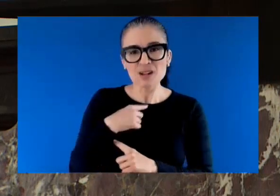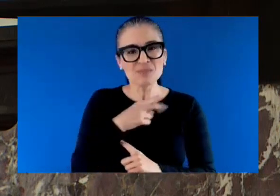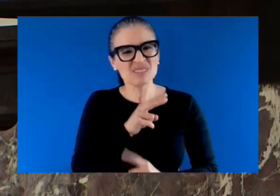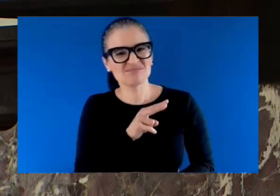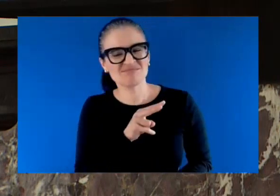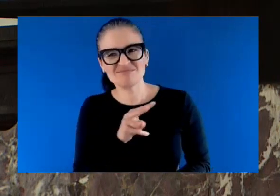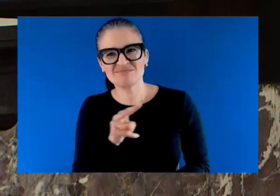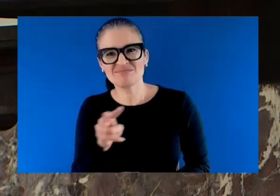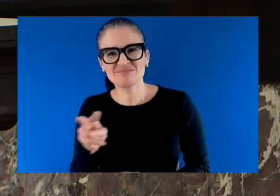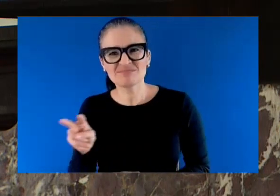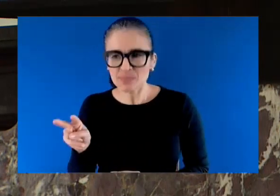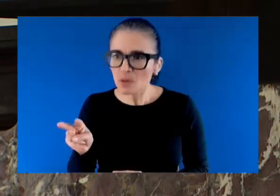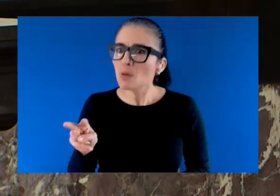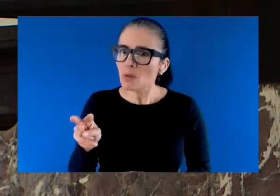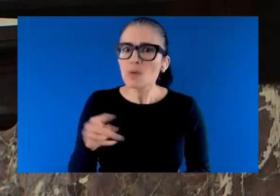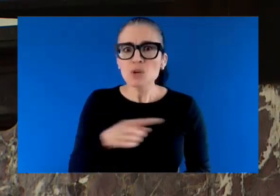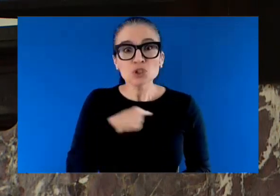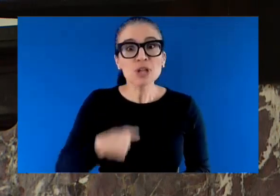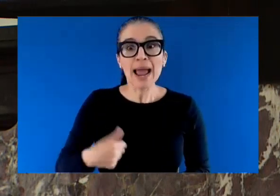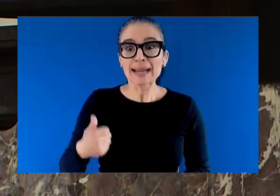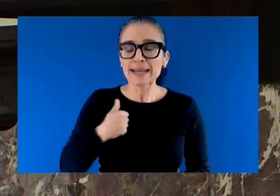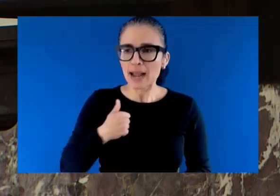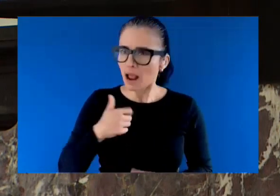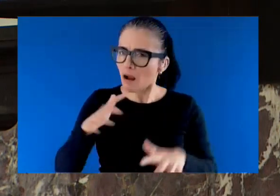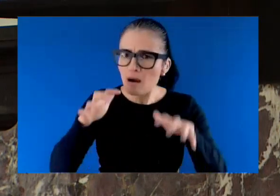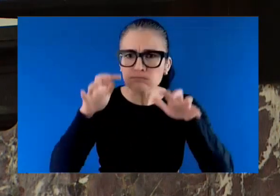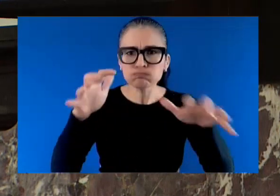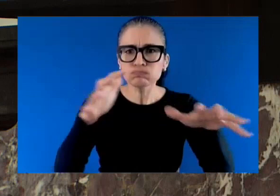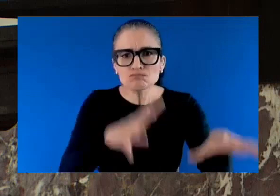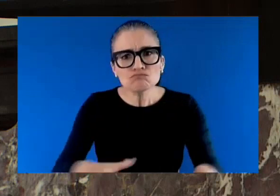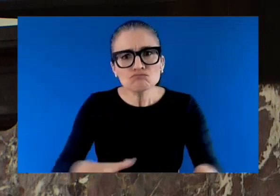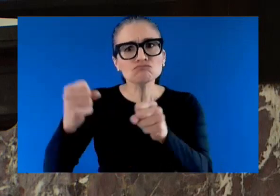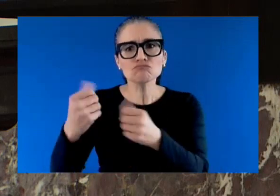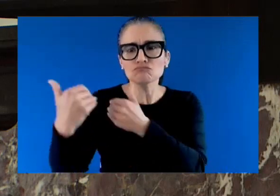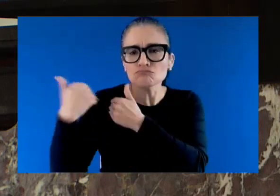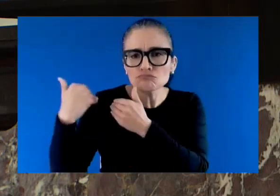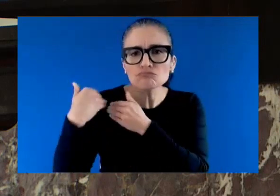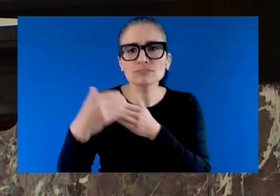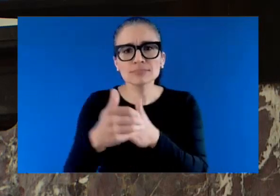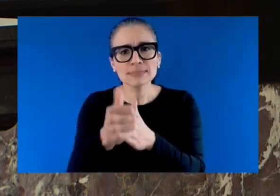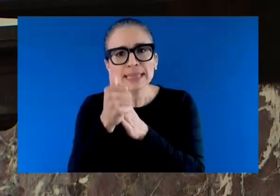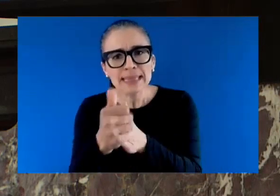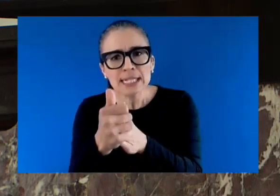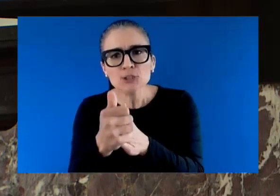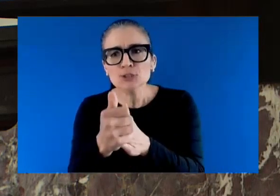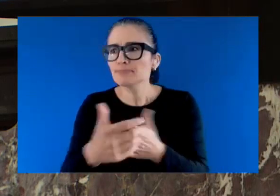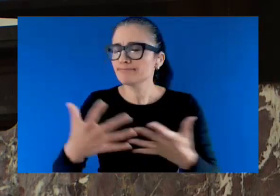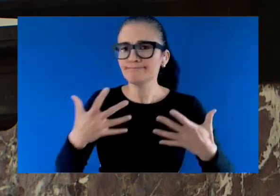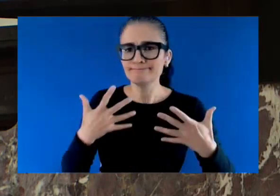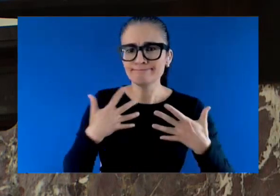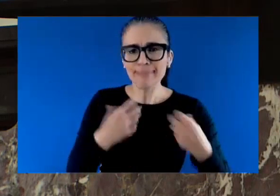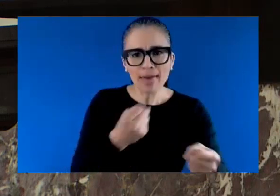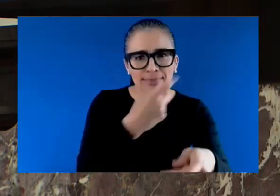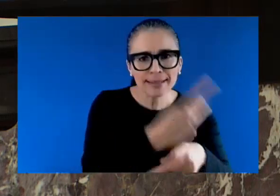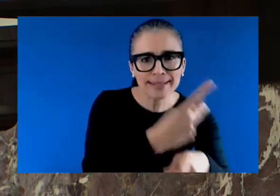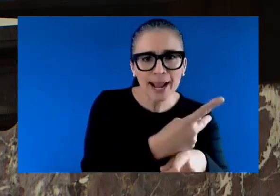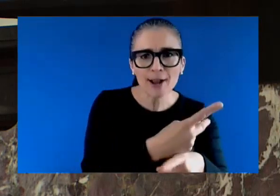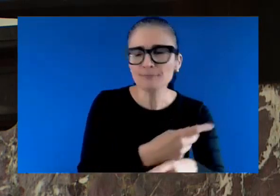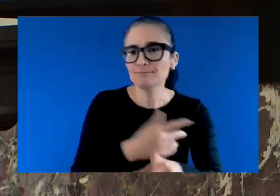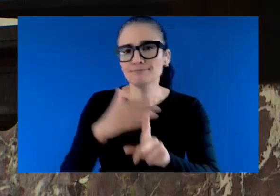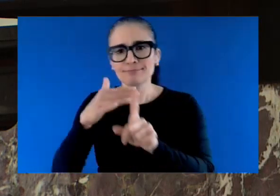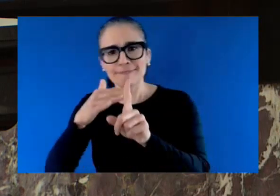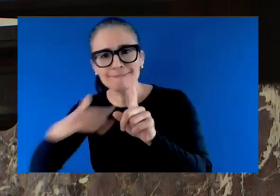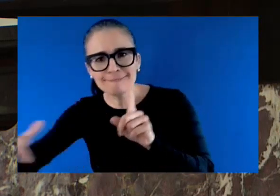important causes, such as healthcare, environmental sustainability, and cultural exchange. When it comes to